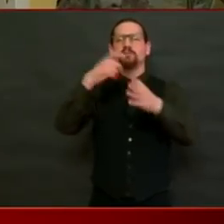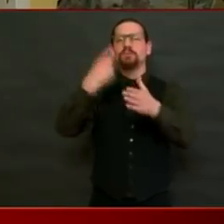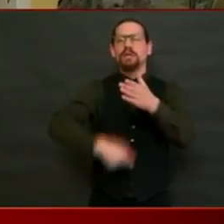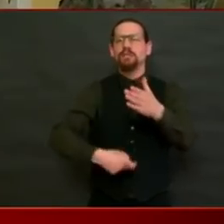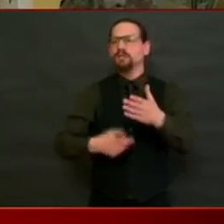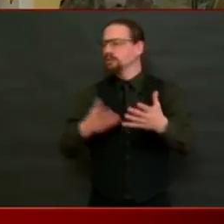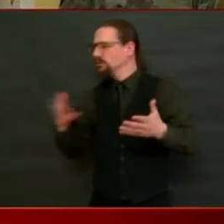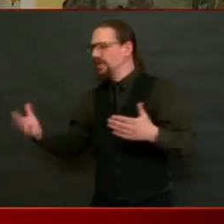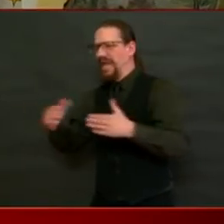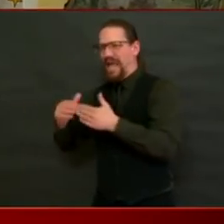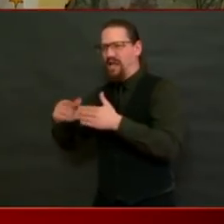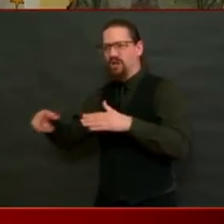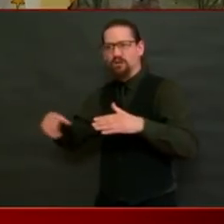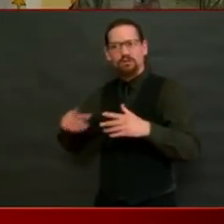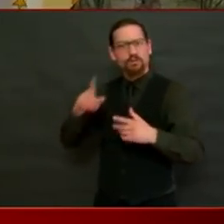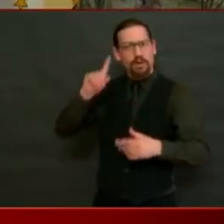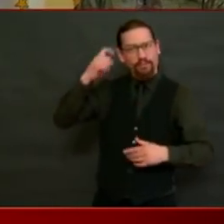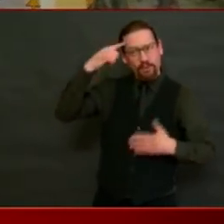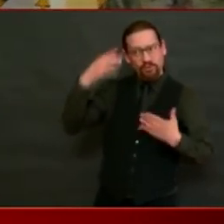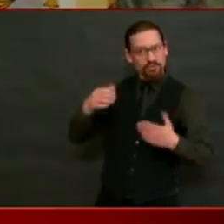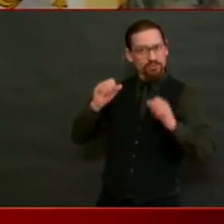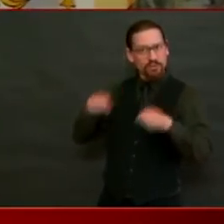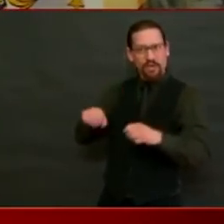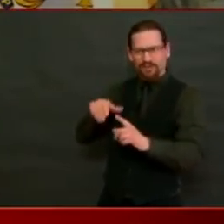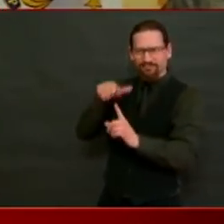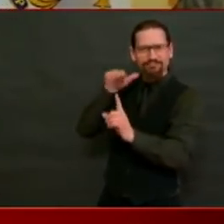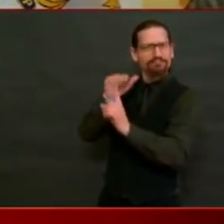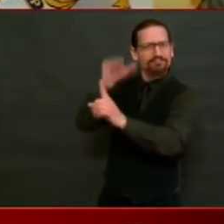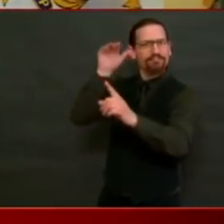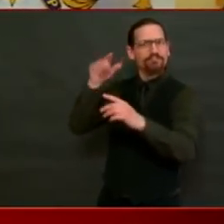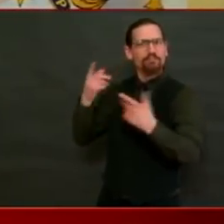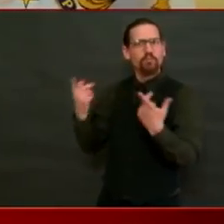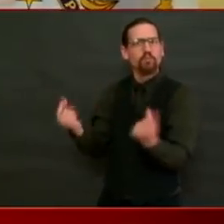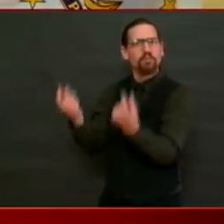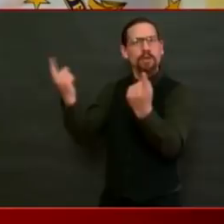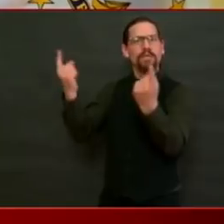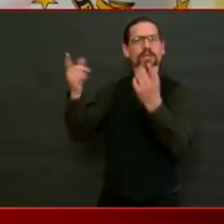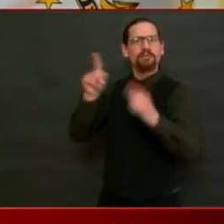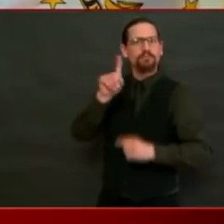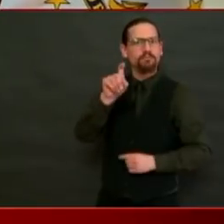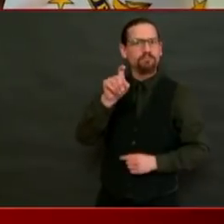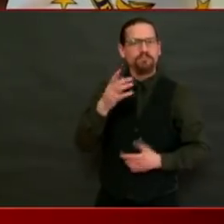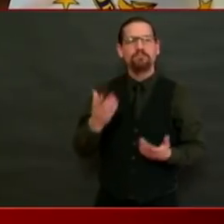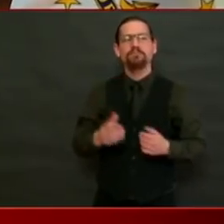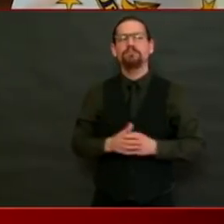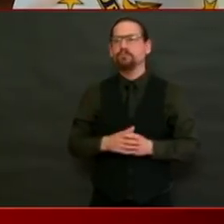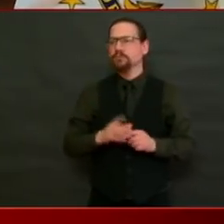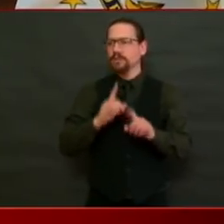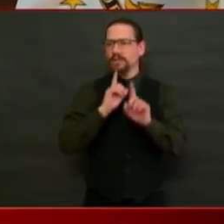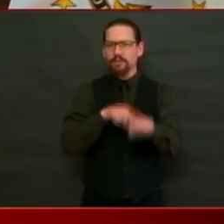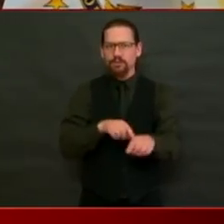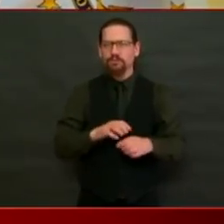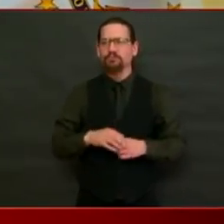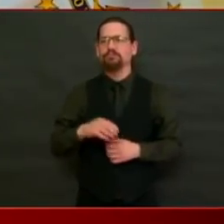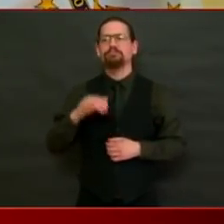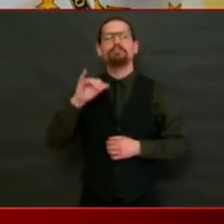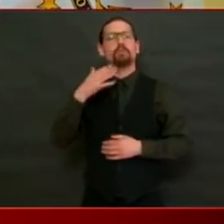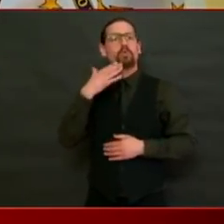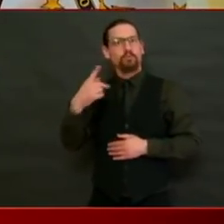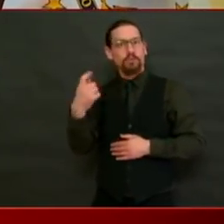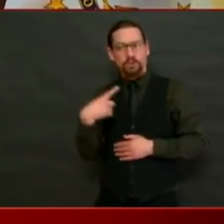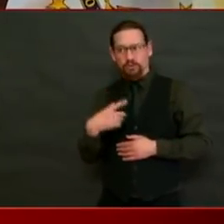urging? Thank you for the question. I was not aware of that, certainly not that local hotels are raising their prices, which is